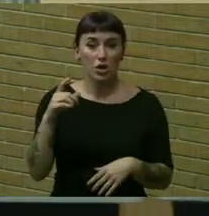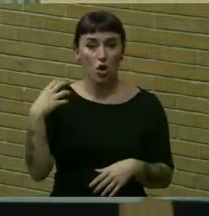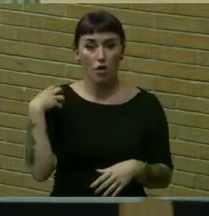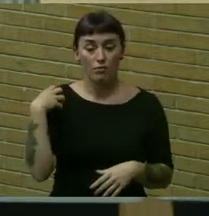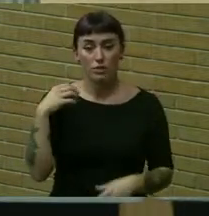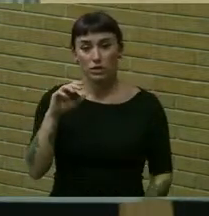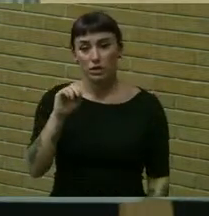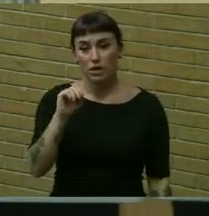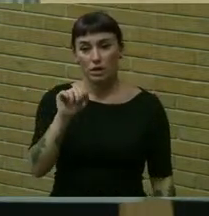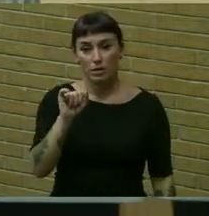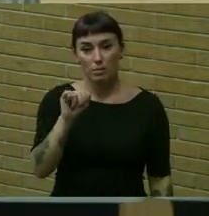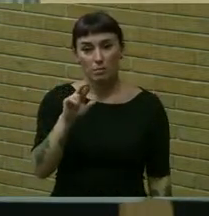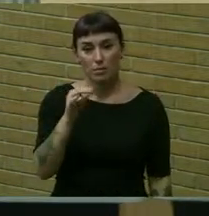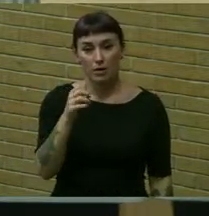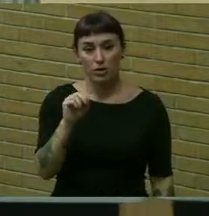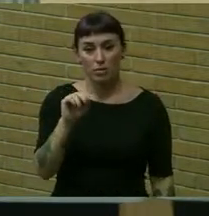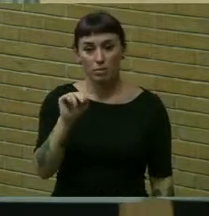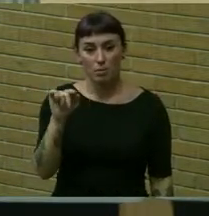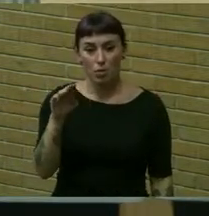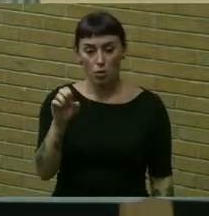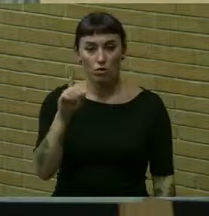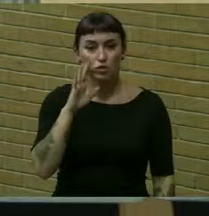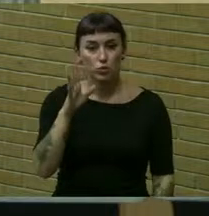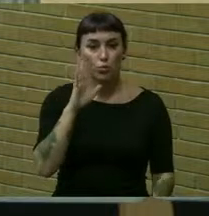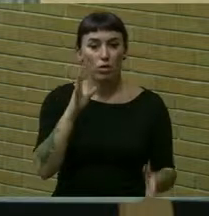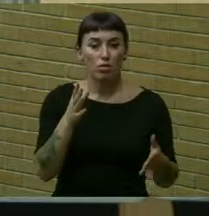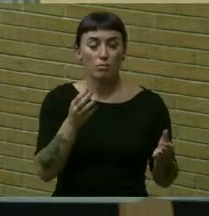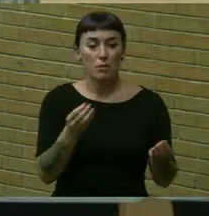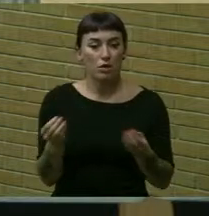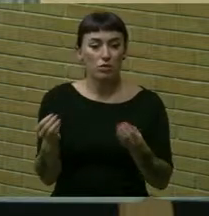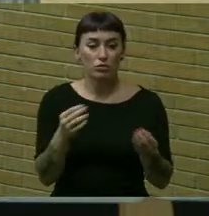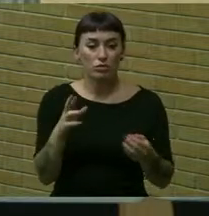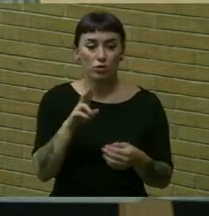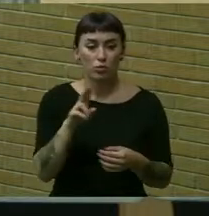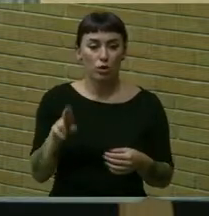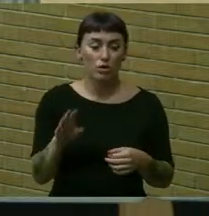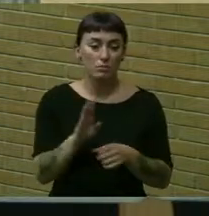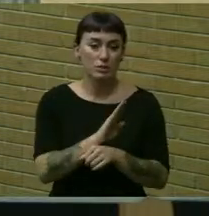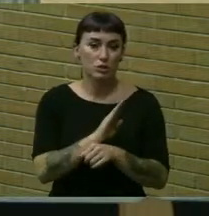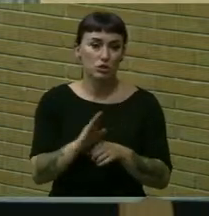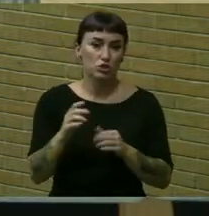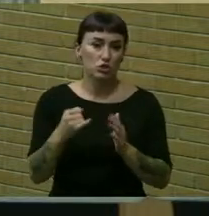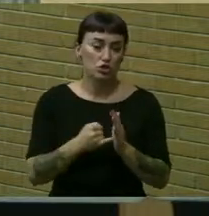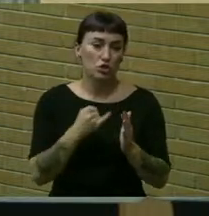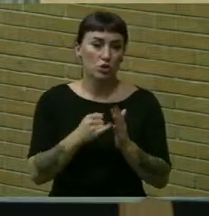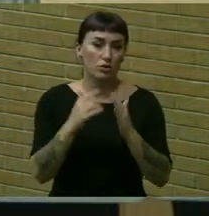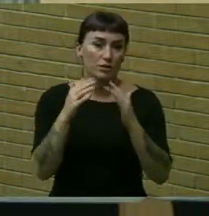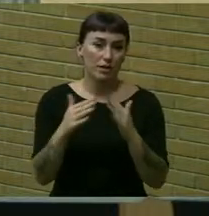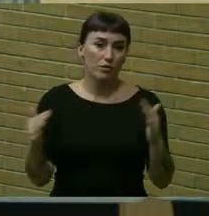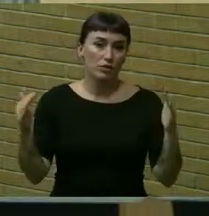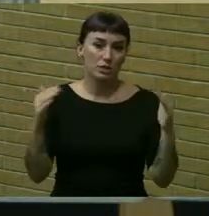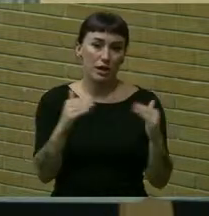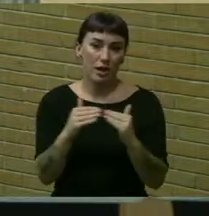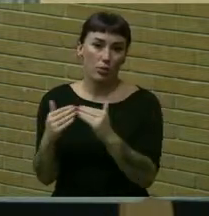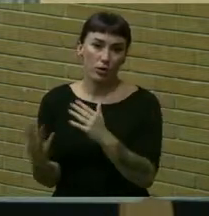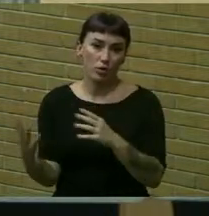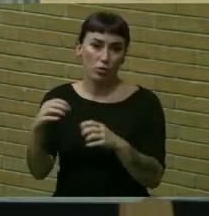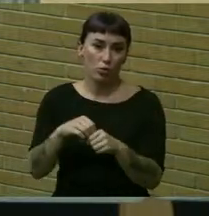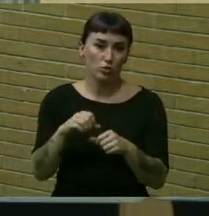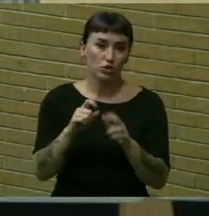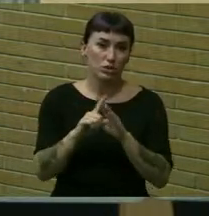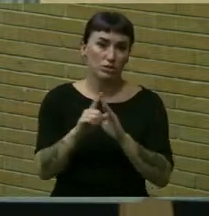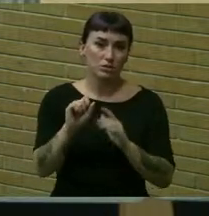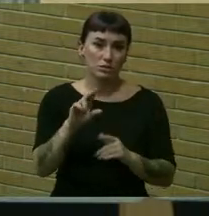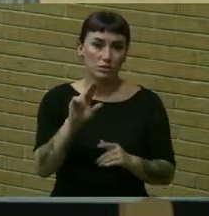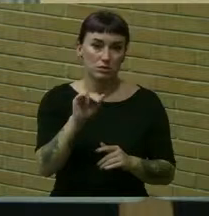miriam will be moderating the rochester business journals diversity equity and inclusion summit